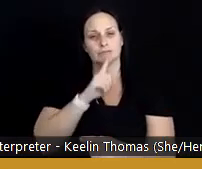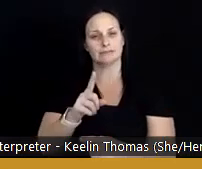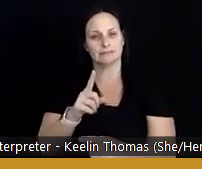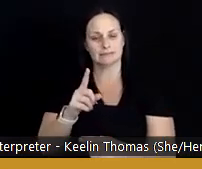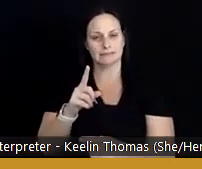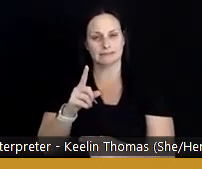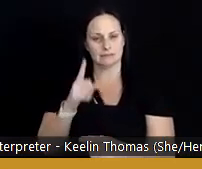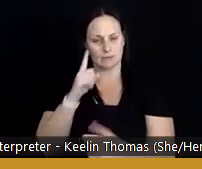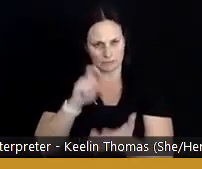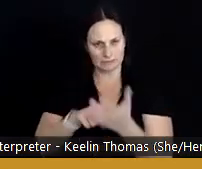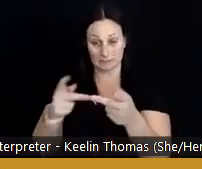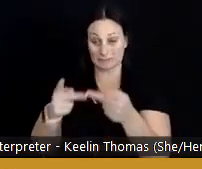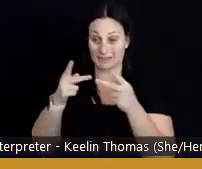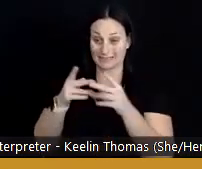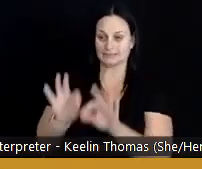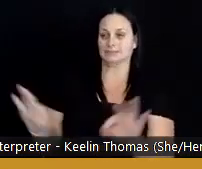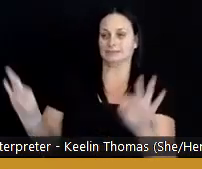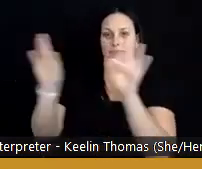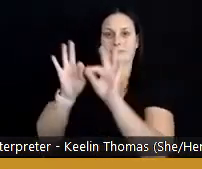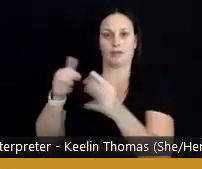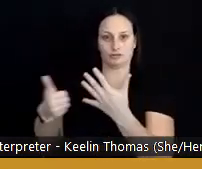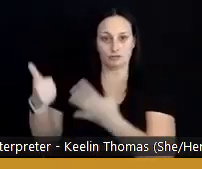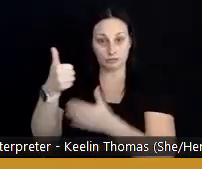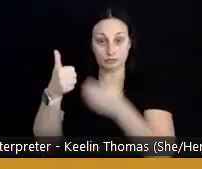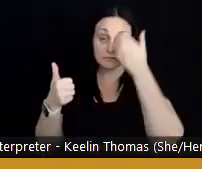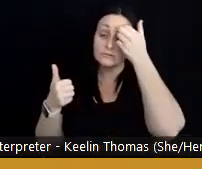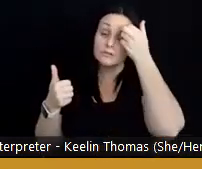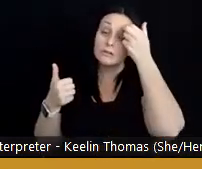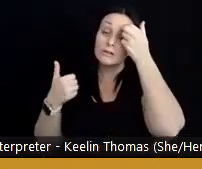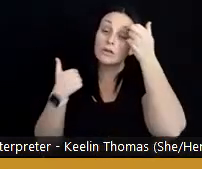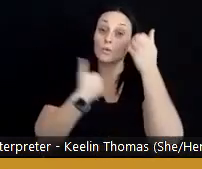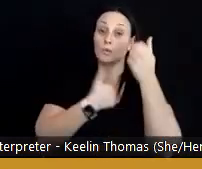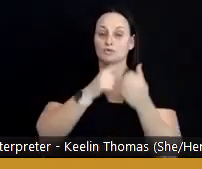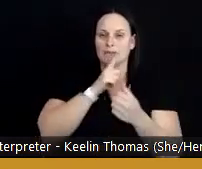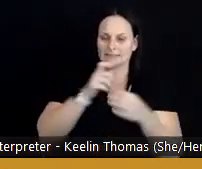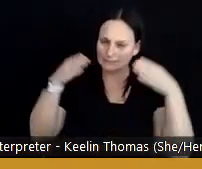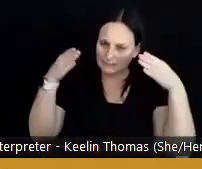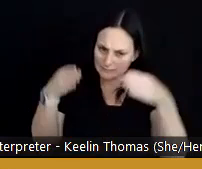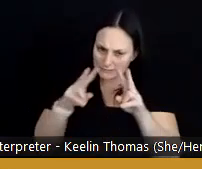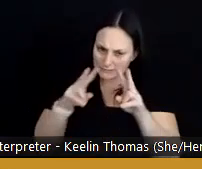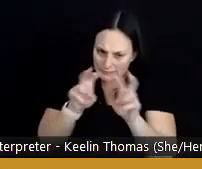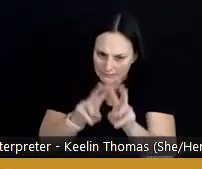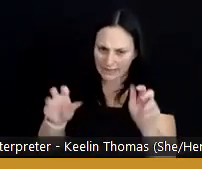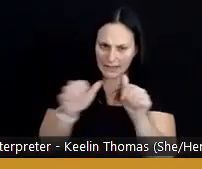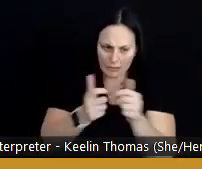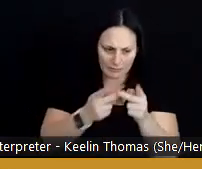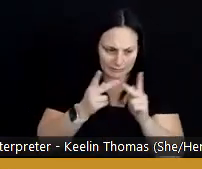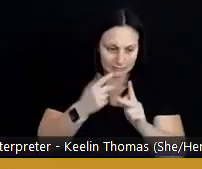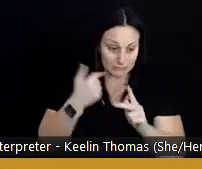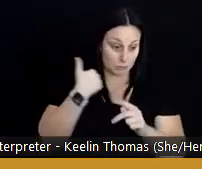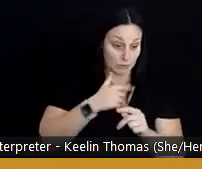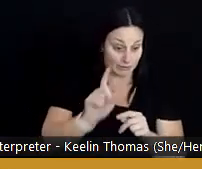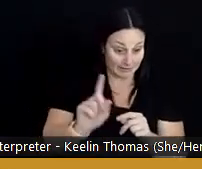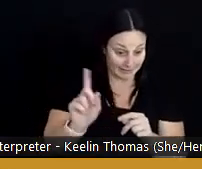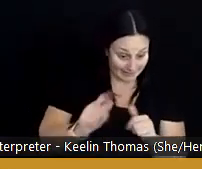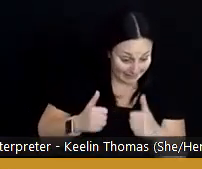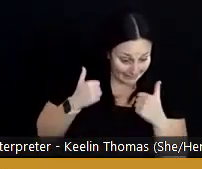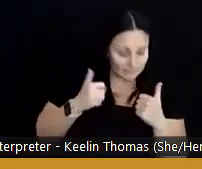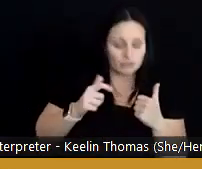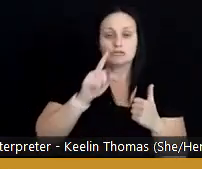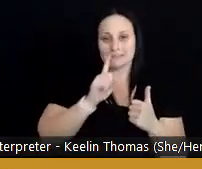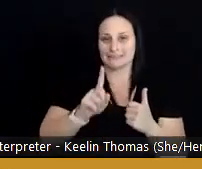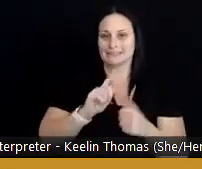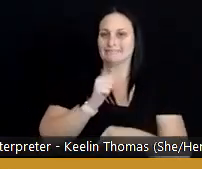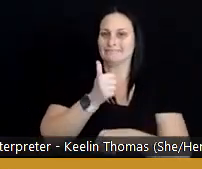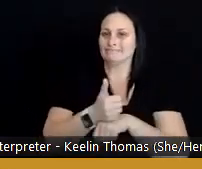matters, and we're having the opportunity to really hone in on some of the ways that the places in which we live put us at risk or